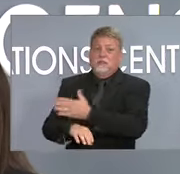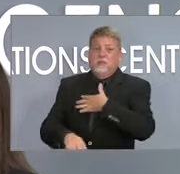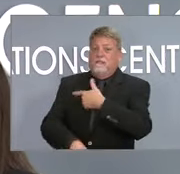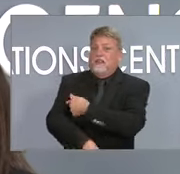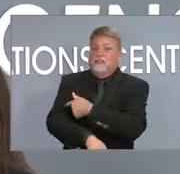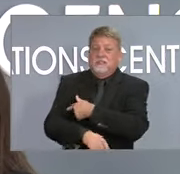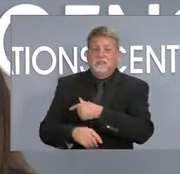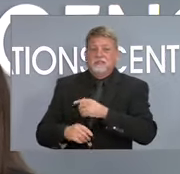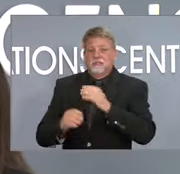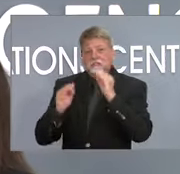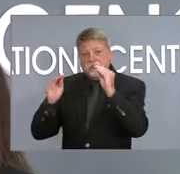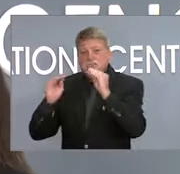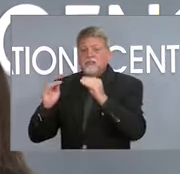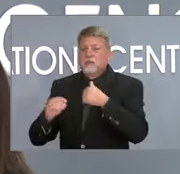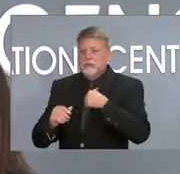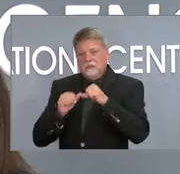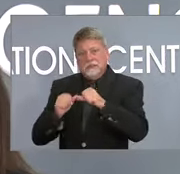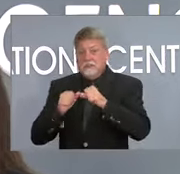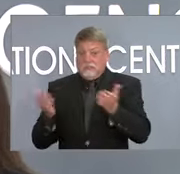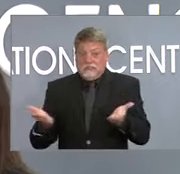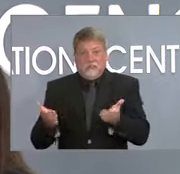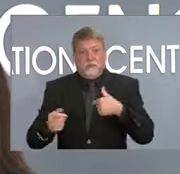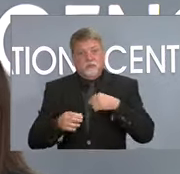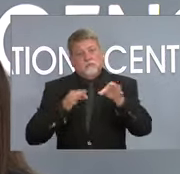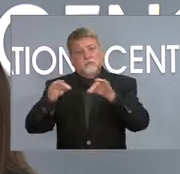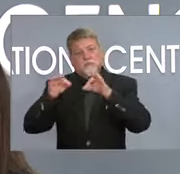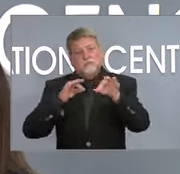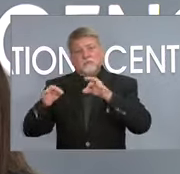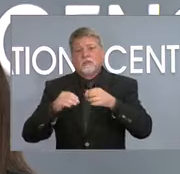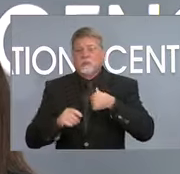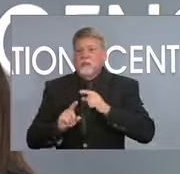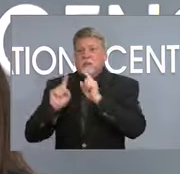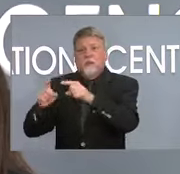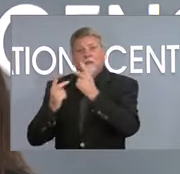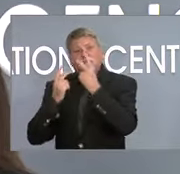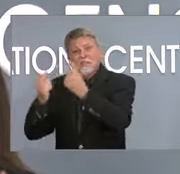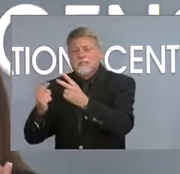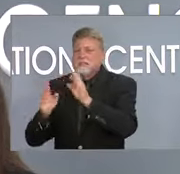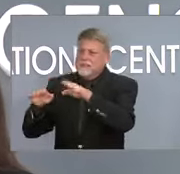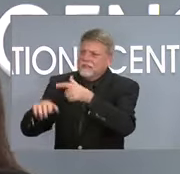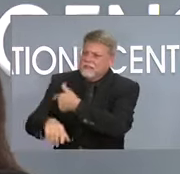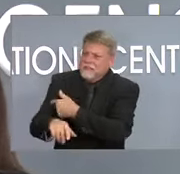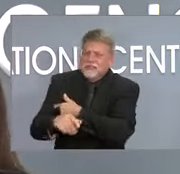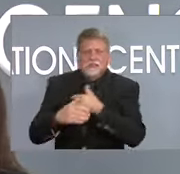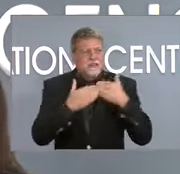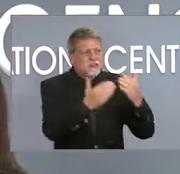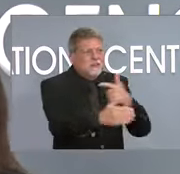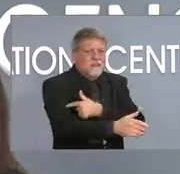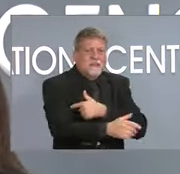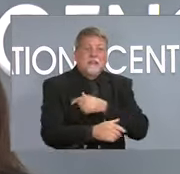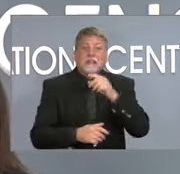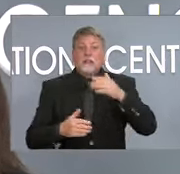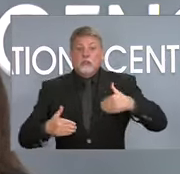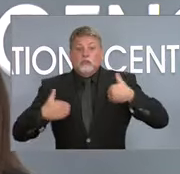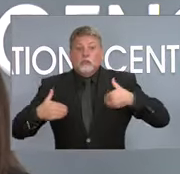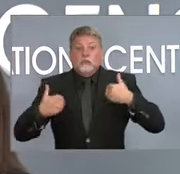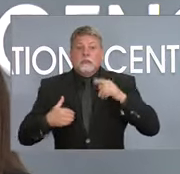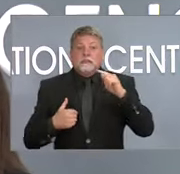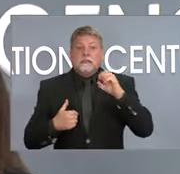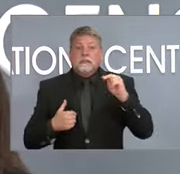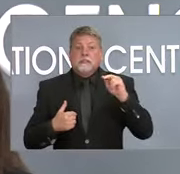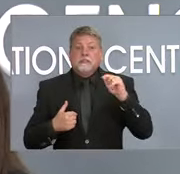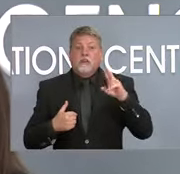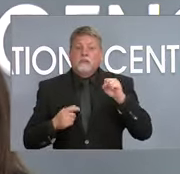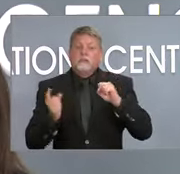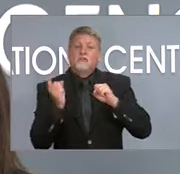and I are here today continuing to talk about it. We visit every week different sites to make sure folks know. I want teens to go to Teen Vax Facts to get more